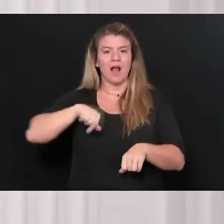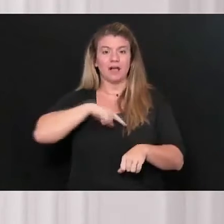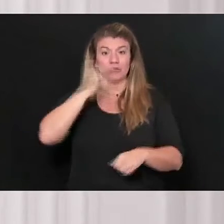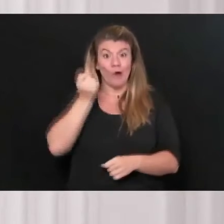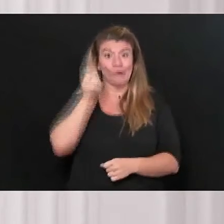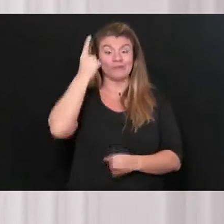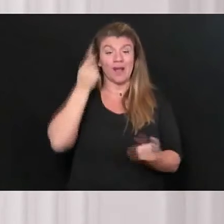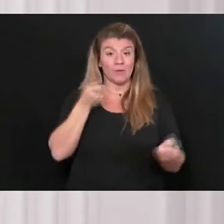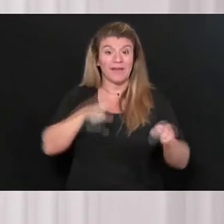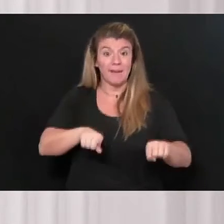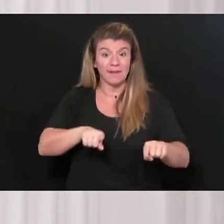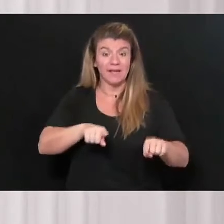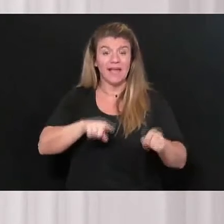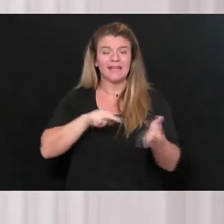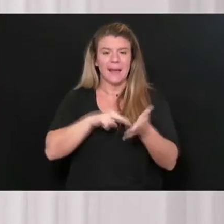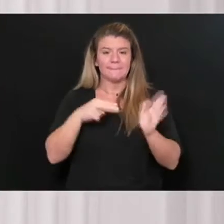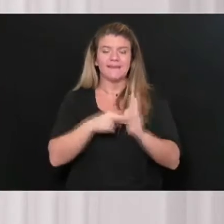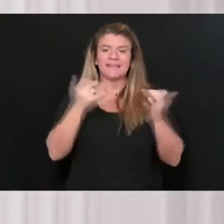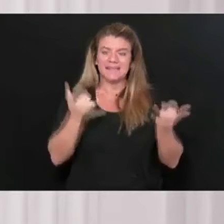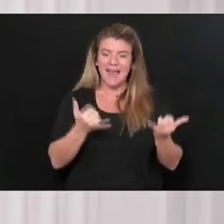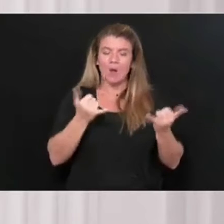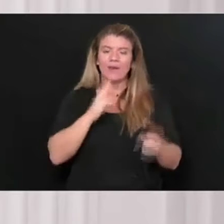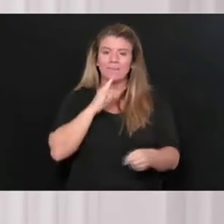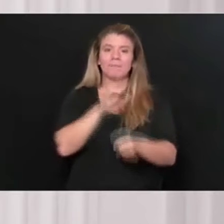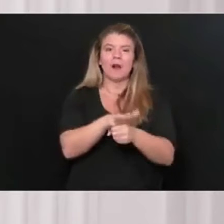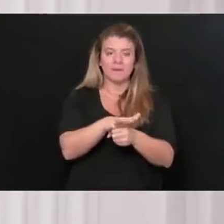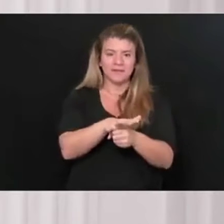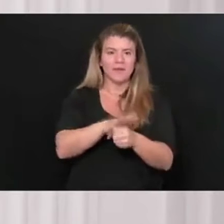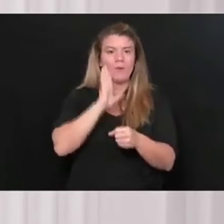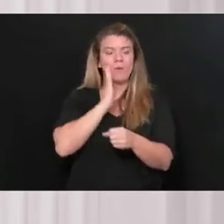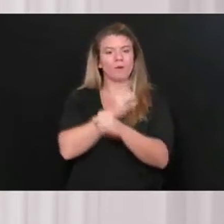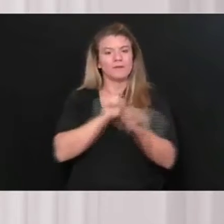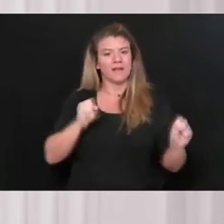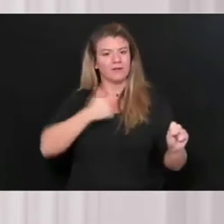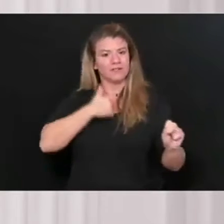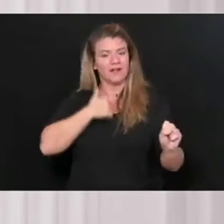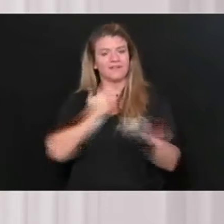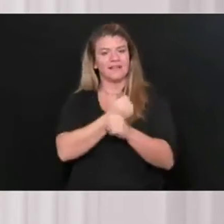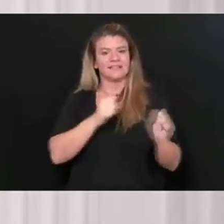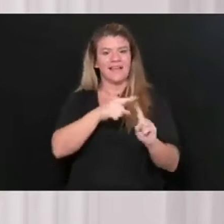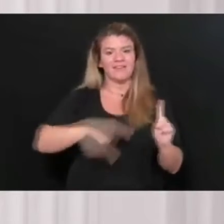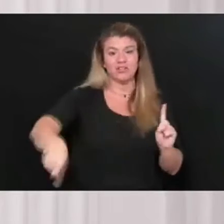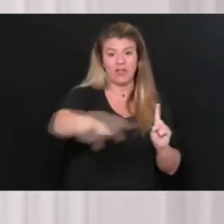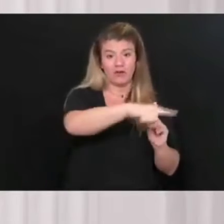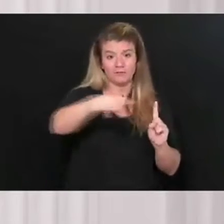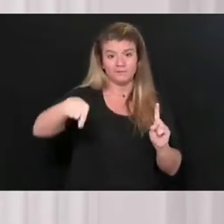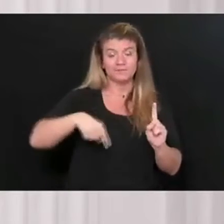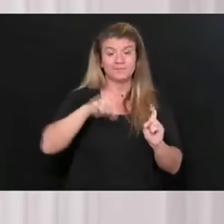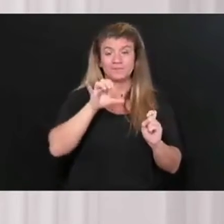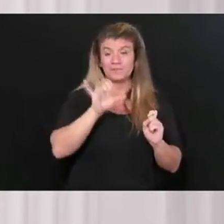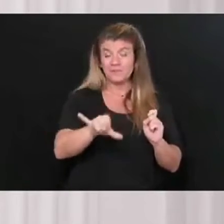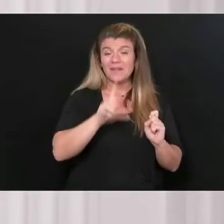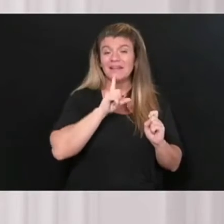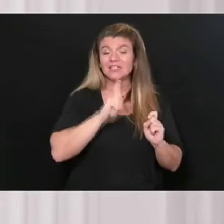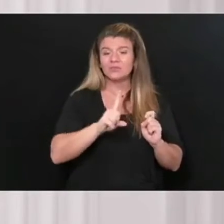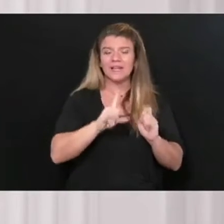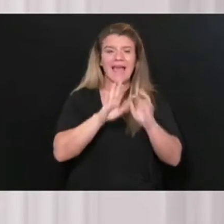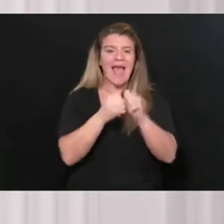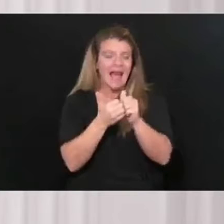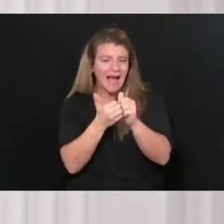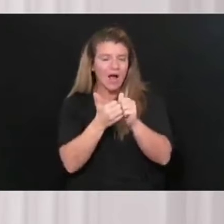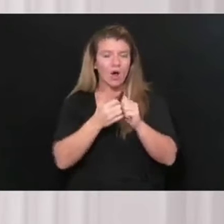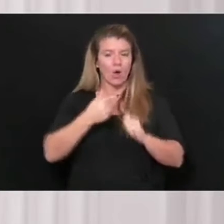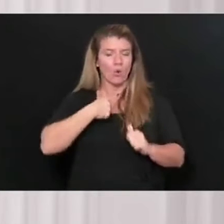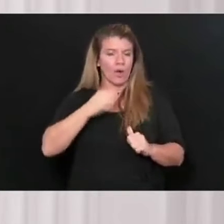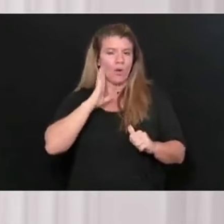do the things that can protect them and protect each other. And that is really the way that we are going to get through